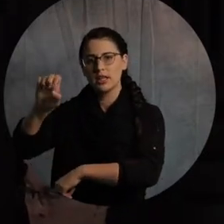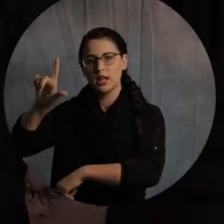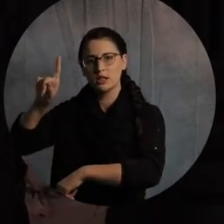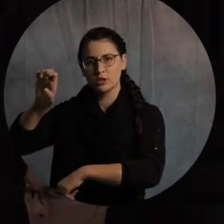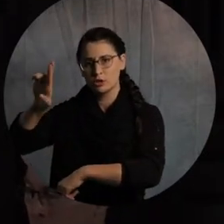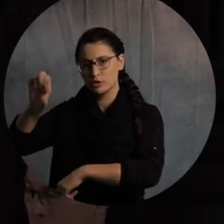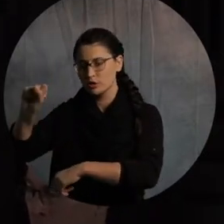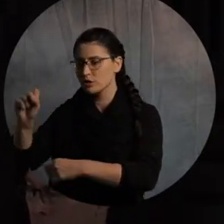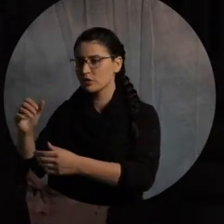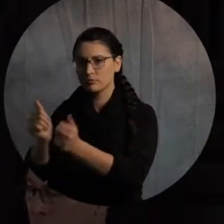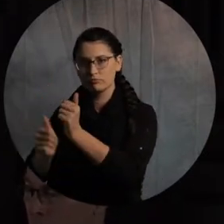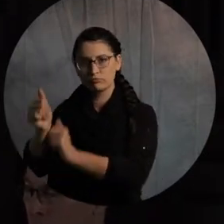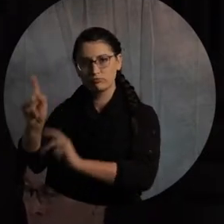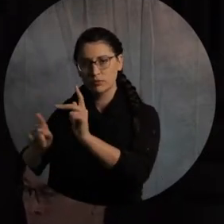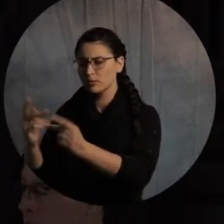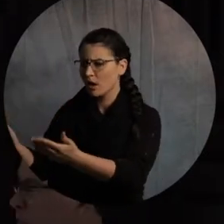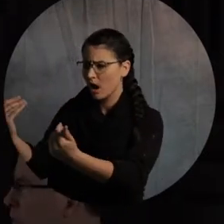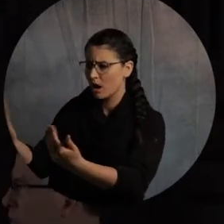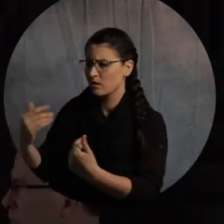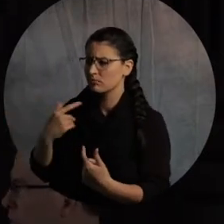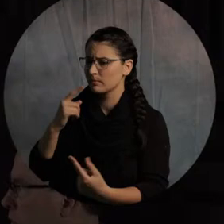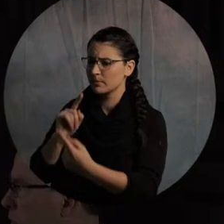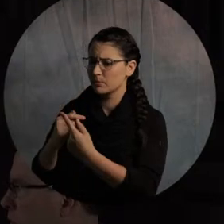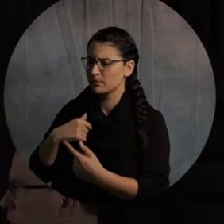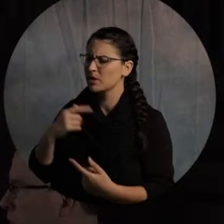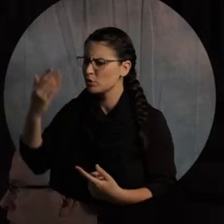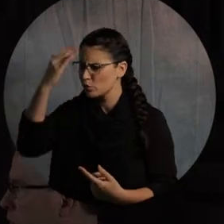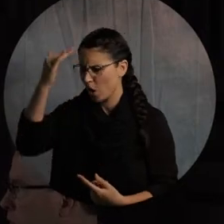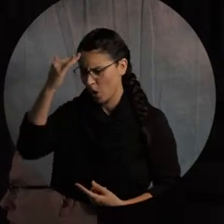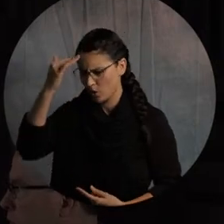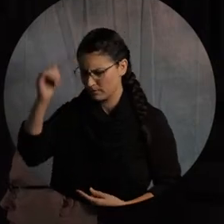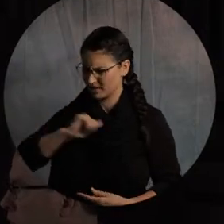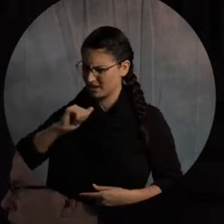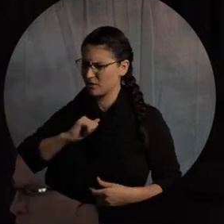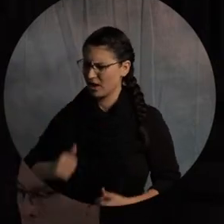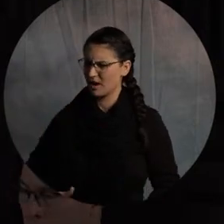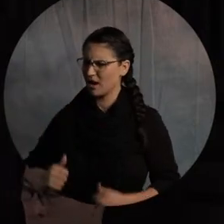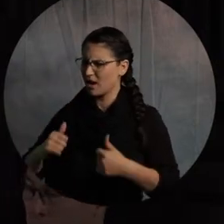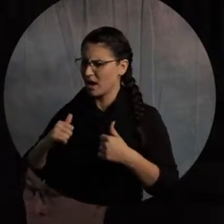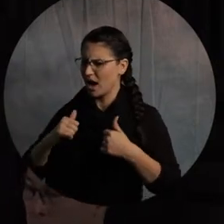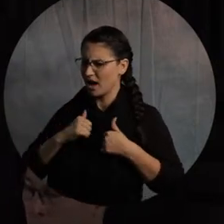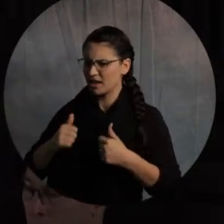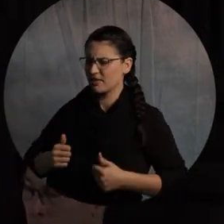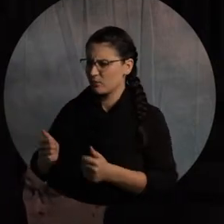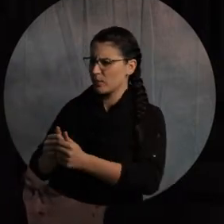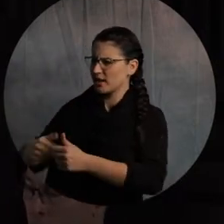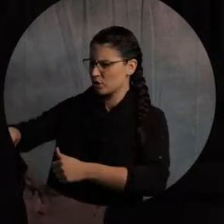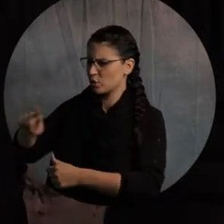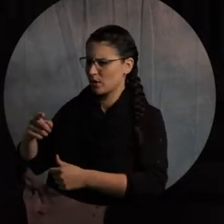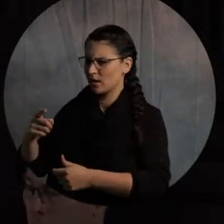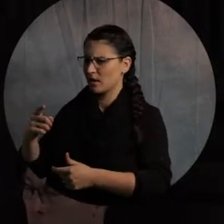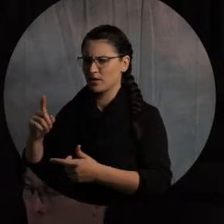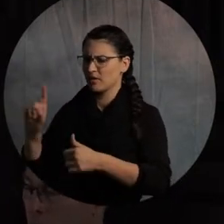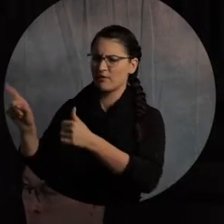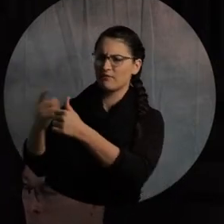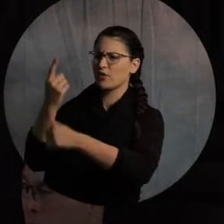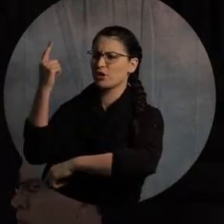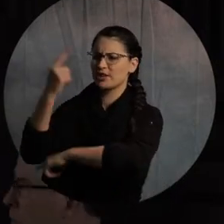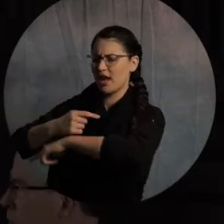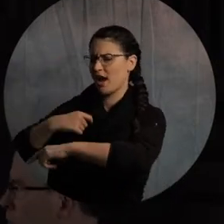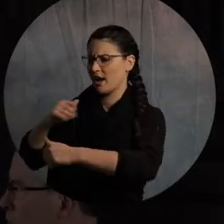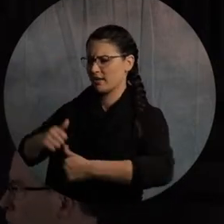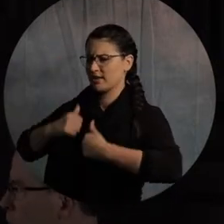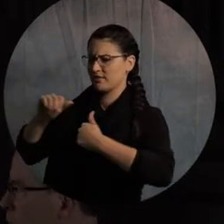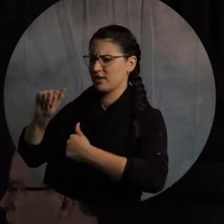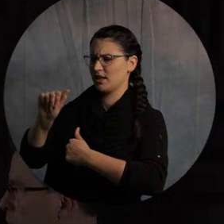you yourselves know how I lived among you the whole time from the first day that I set foot in Asia, serving the